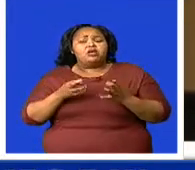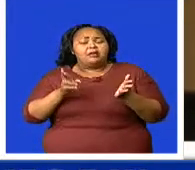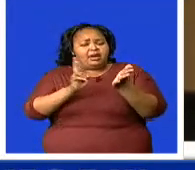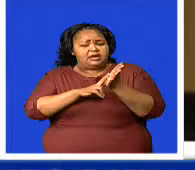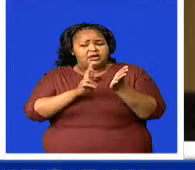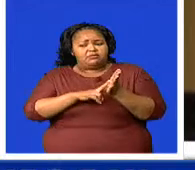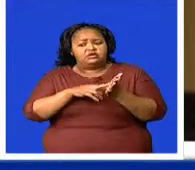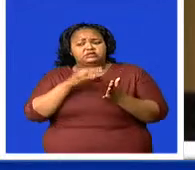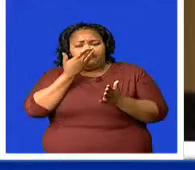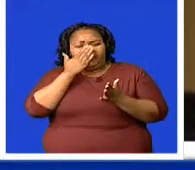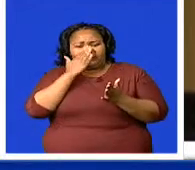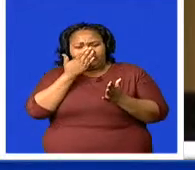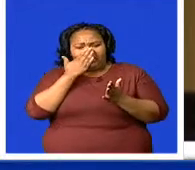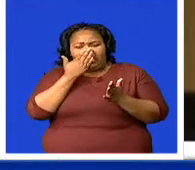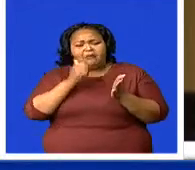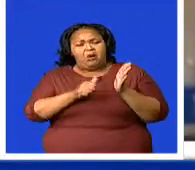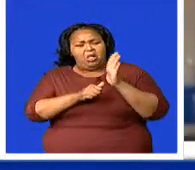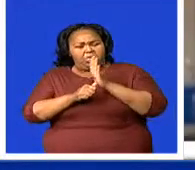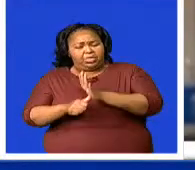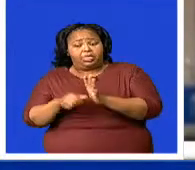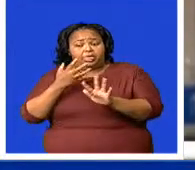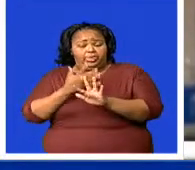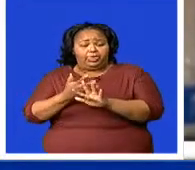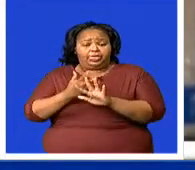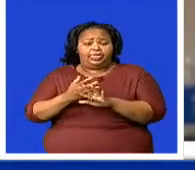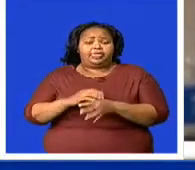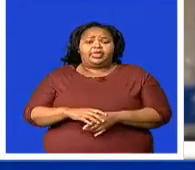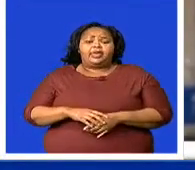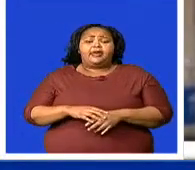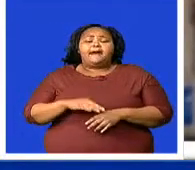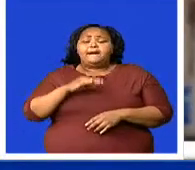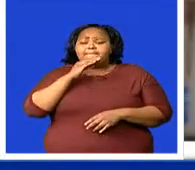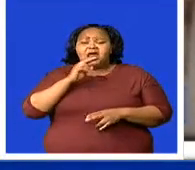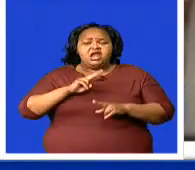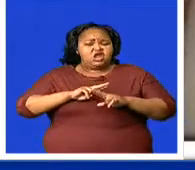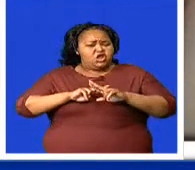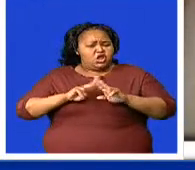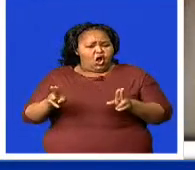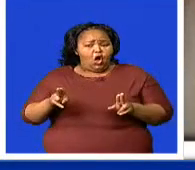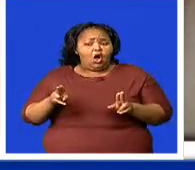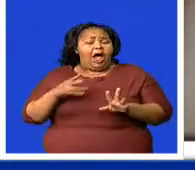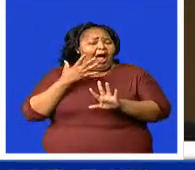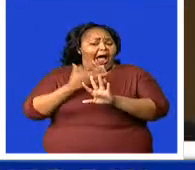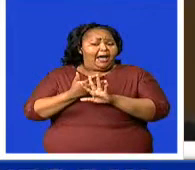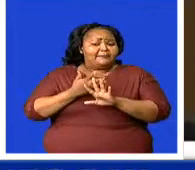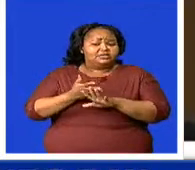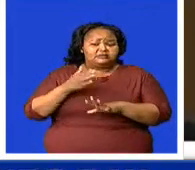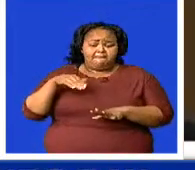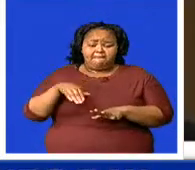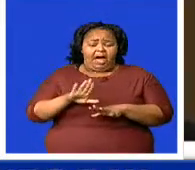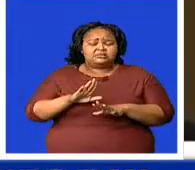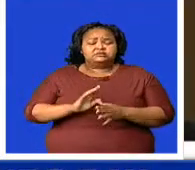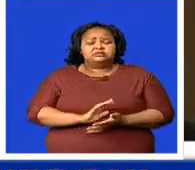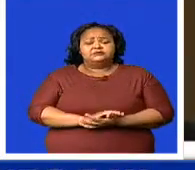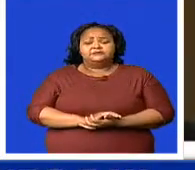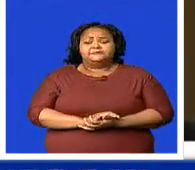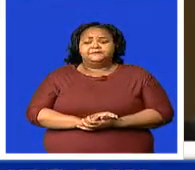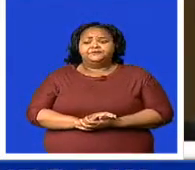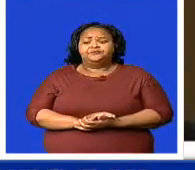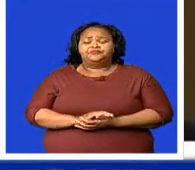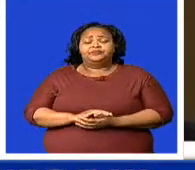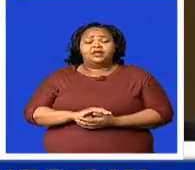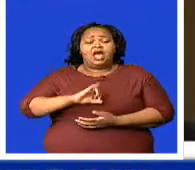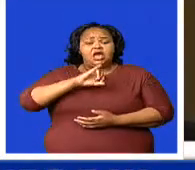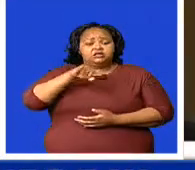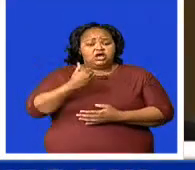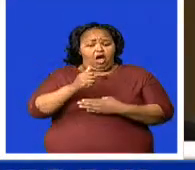cases. Masugu says there is no room for any form of gender-based violence in society. In January, when